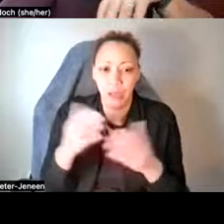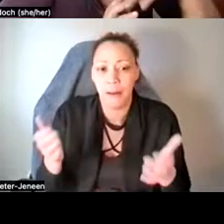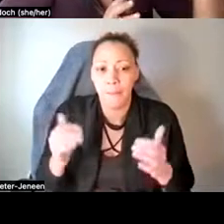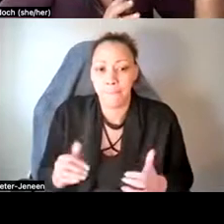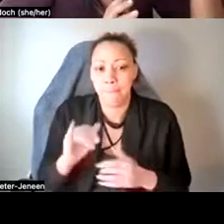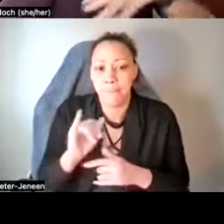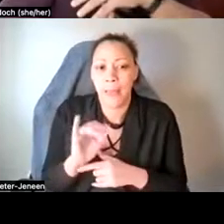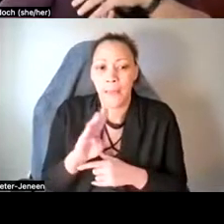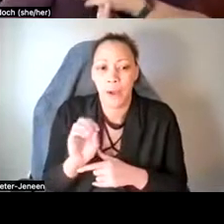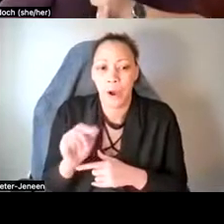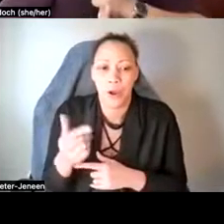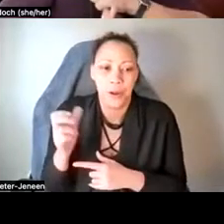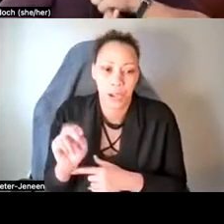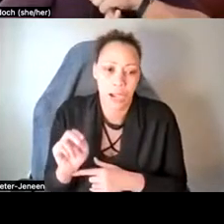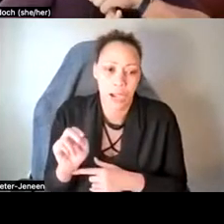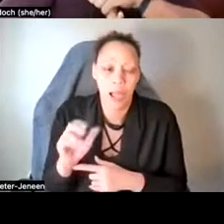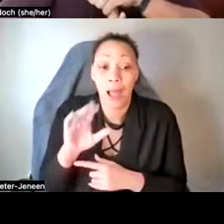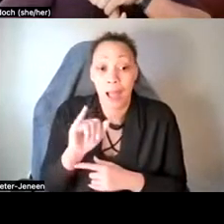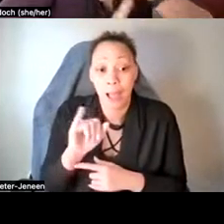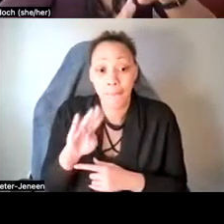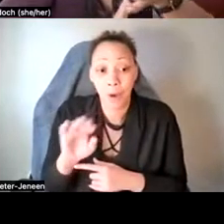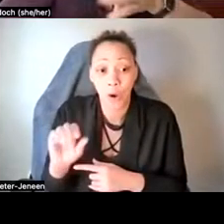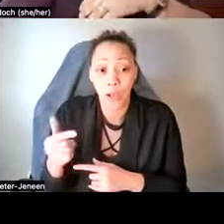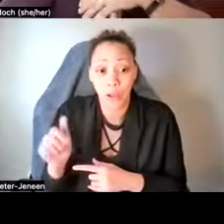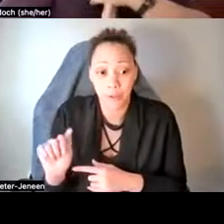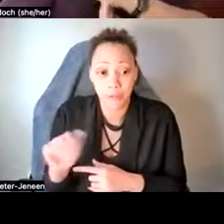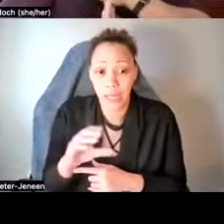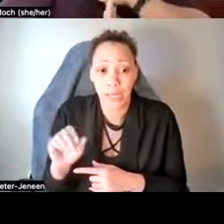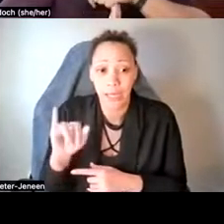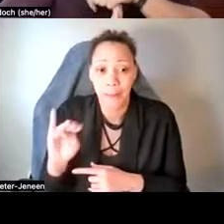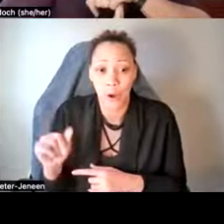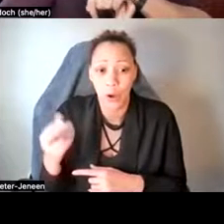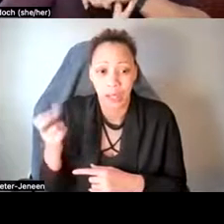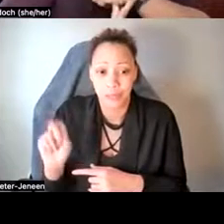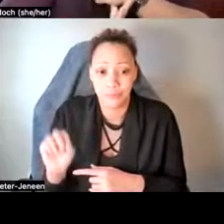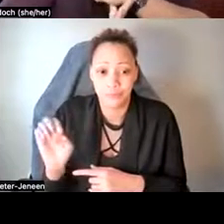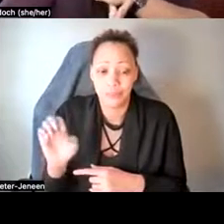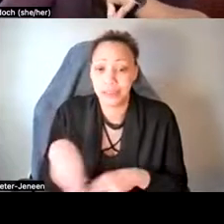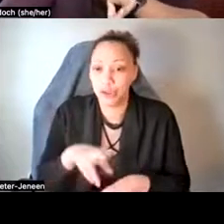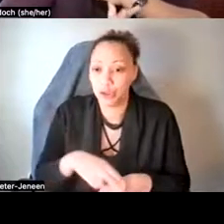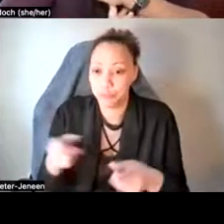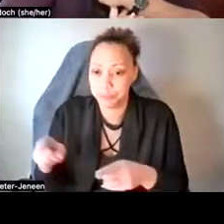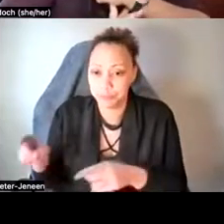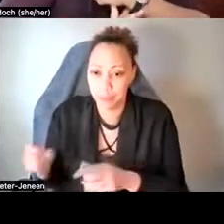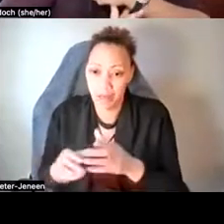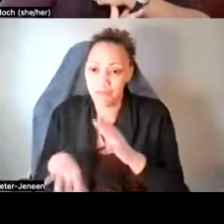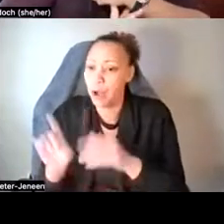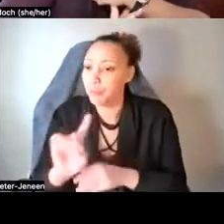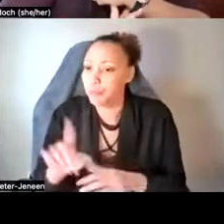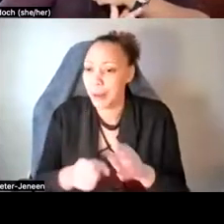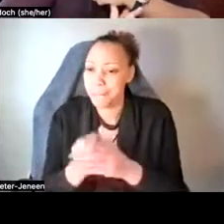that induces psychedelic effects. Um, so it's a naturally occurring psychoactive substance found in plants. Um,